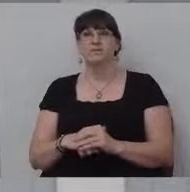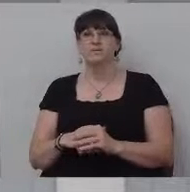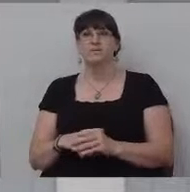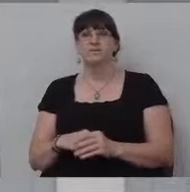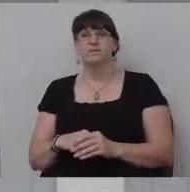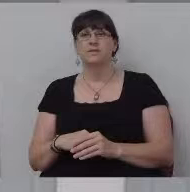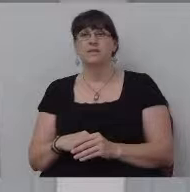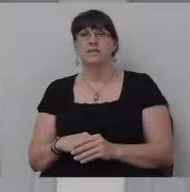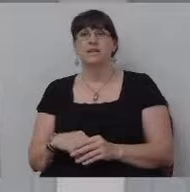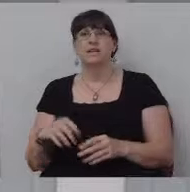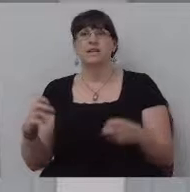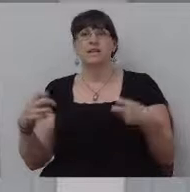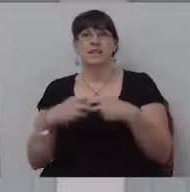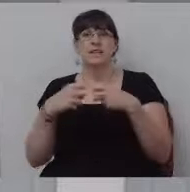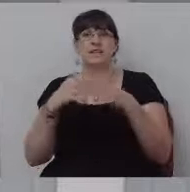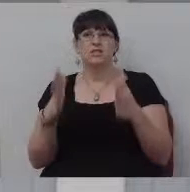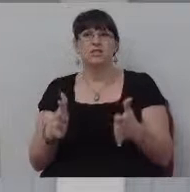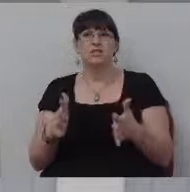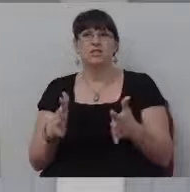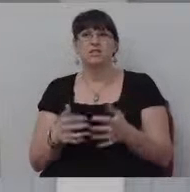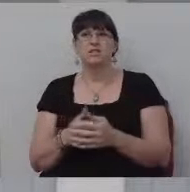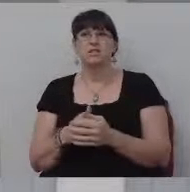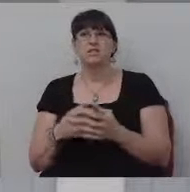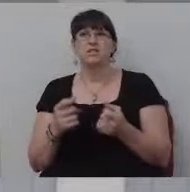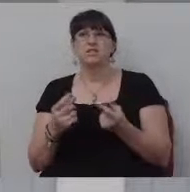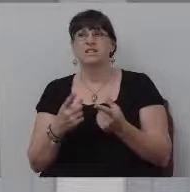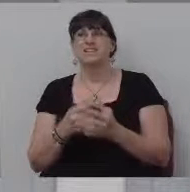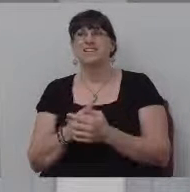you know, they got, electricians got to do iron worker work.